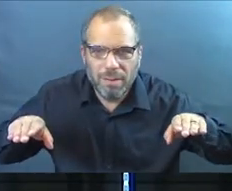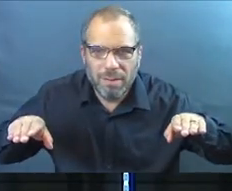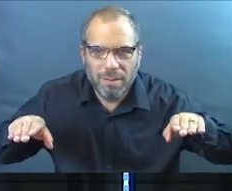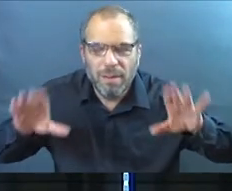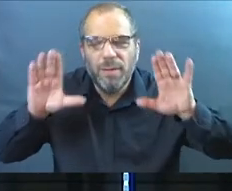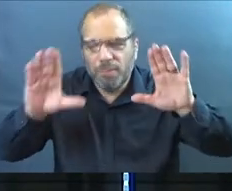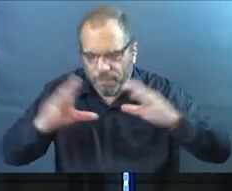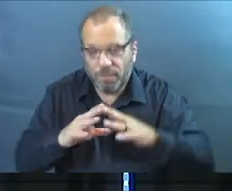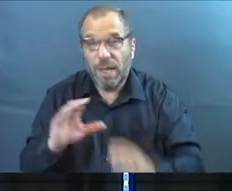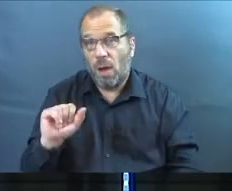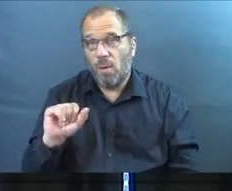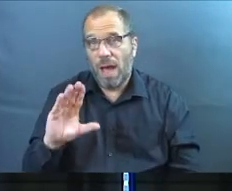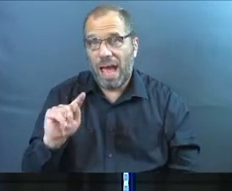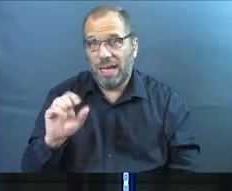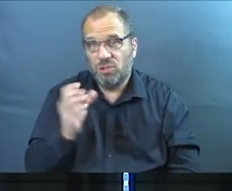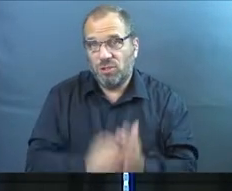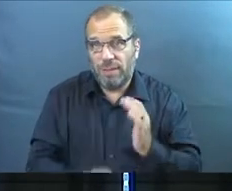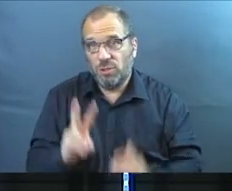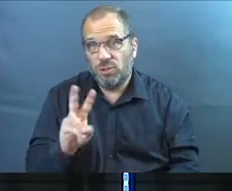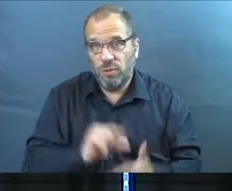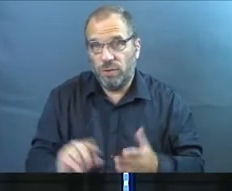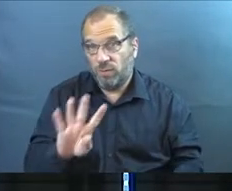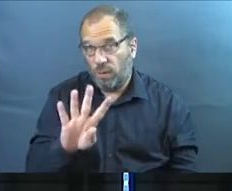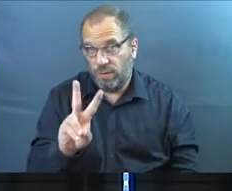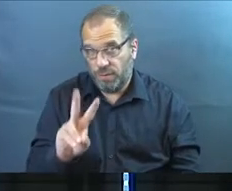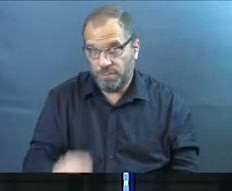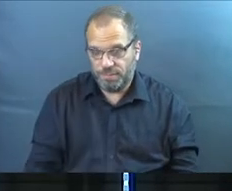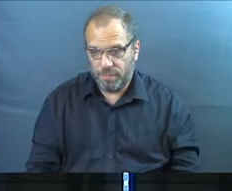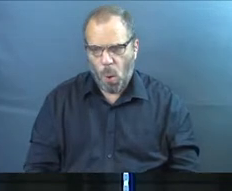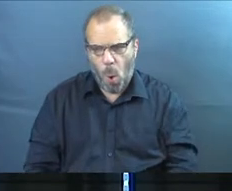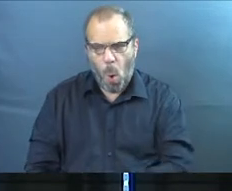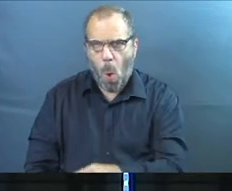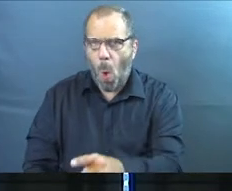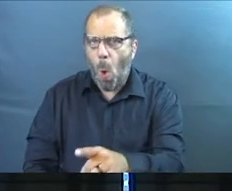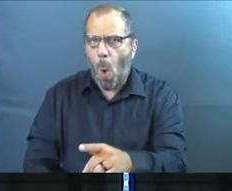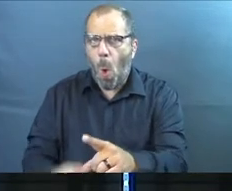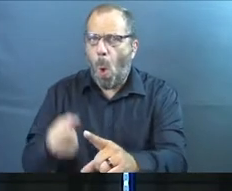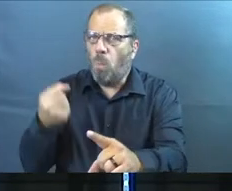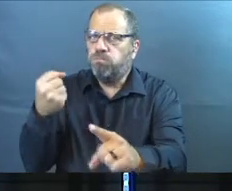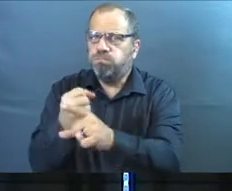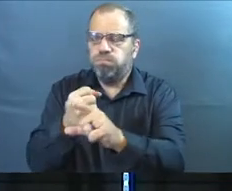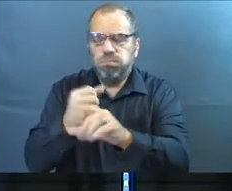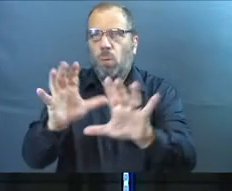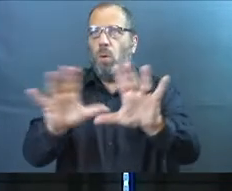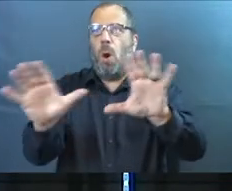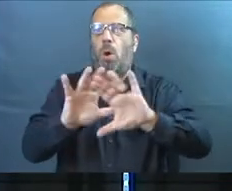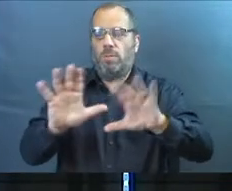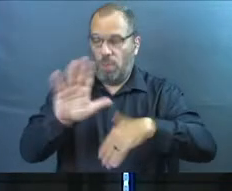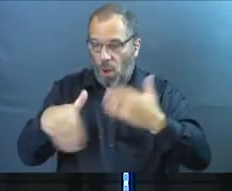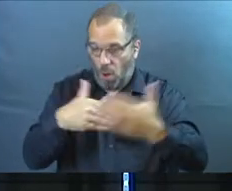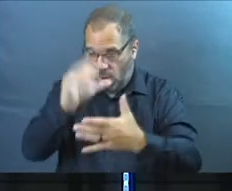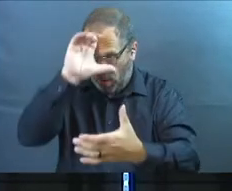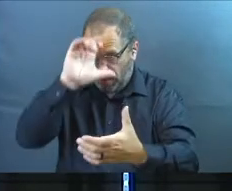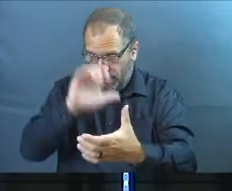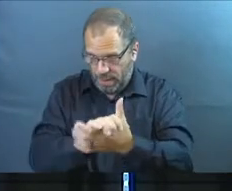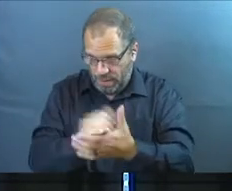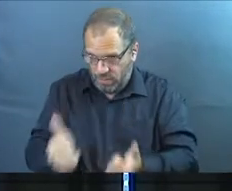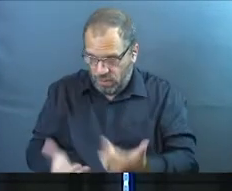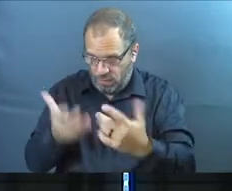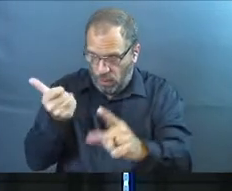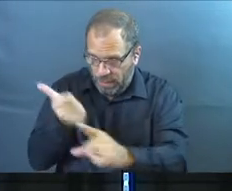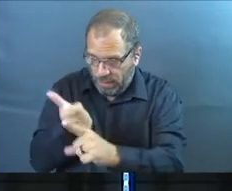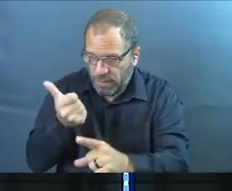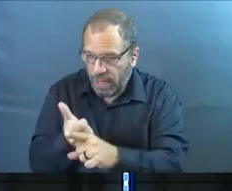So this is Acts chapter 2, verse 42. This is going to blow your mind a little bit. It says, all the believers devoted